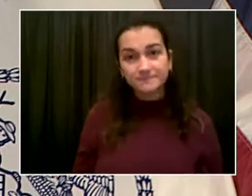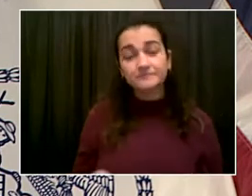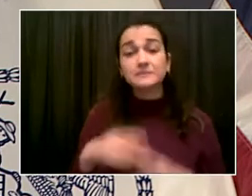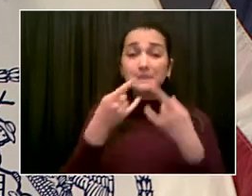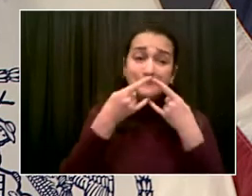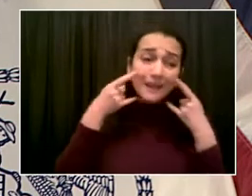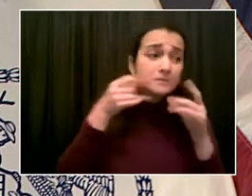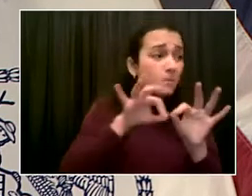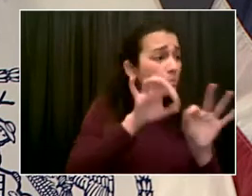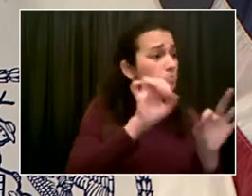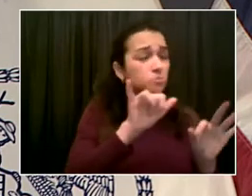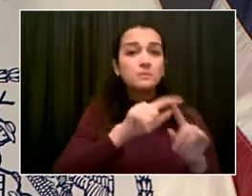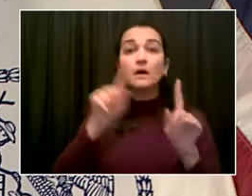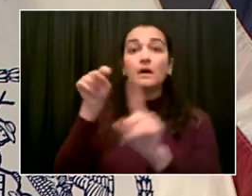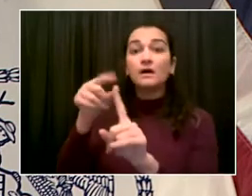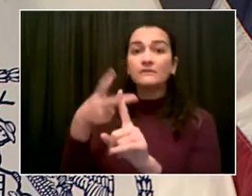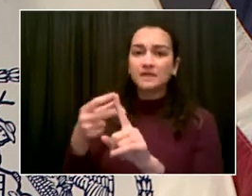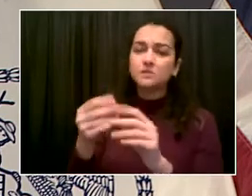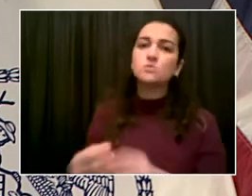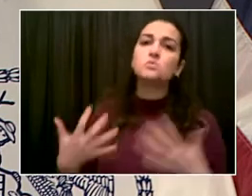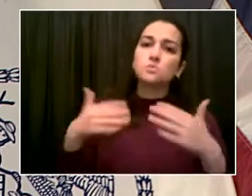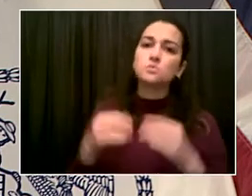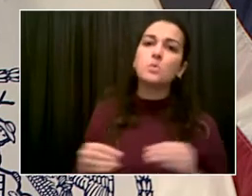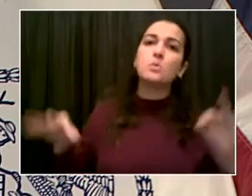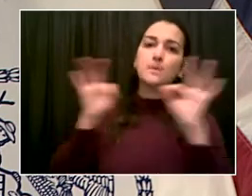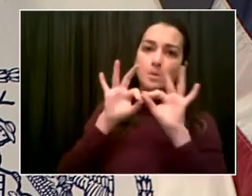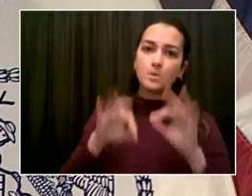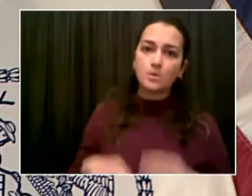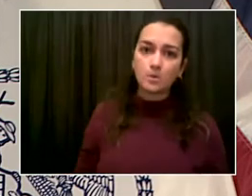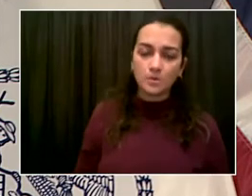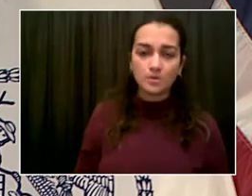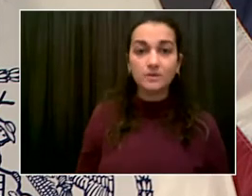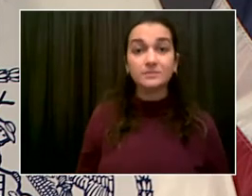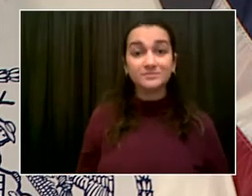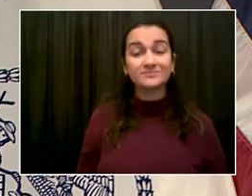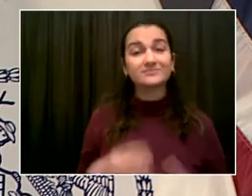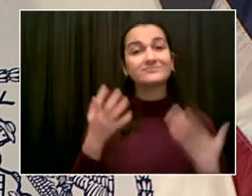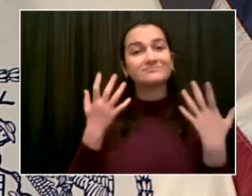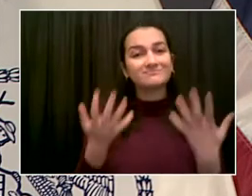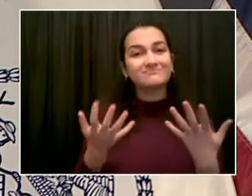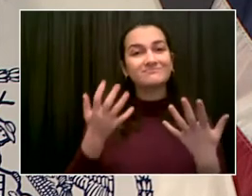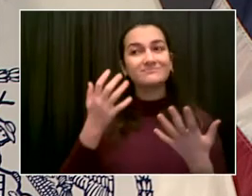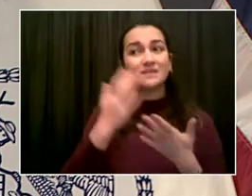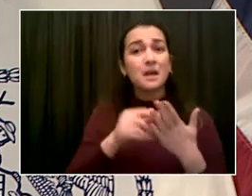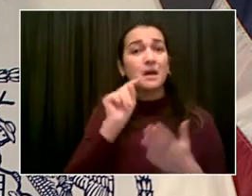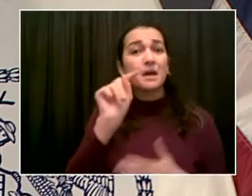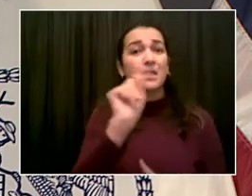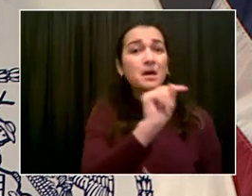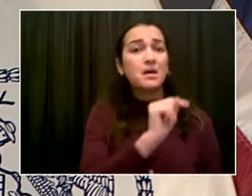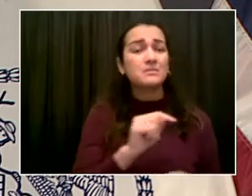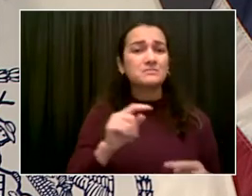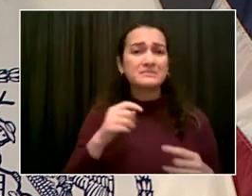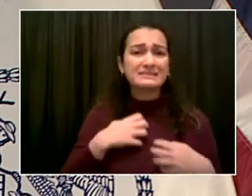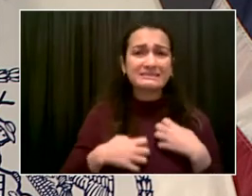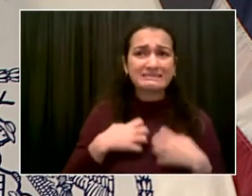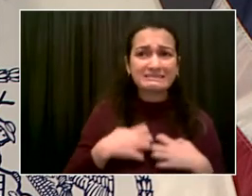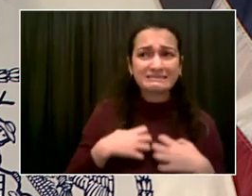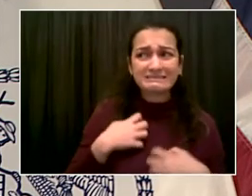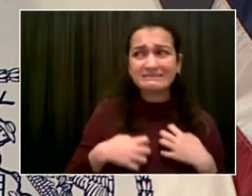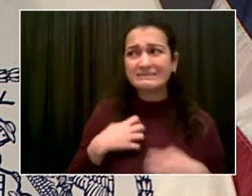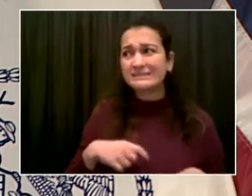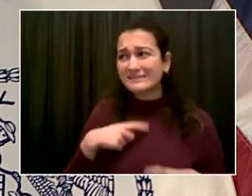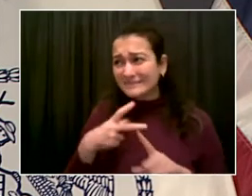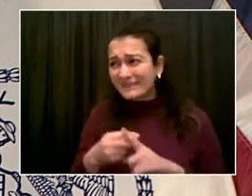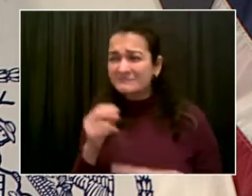news is going to encourage some people who are on the fence to now come forward and get vaccinated. Go ahead, Marsha. So my second